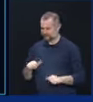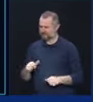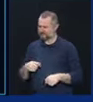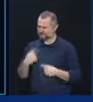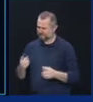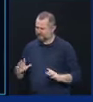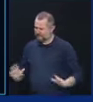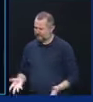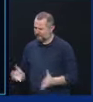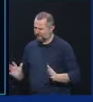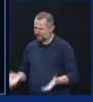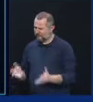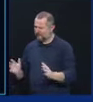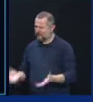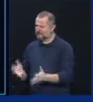time.